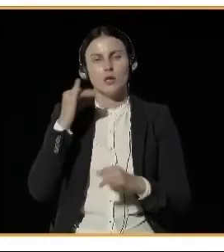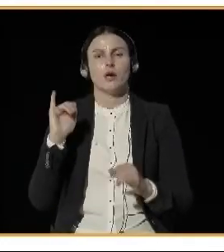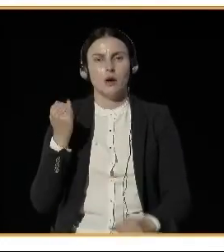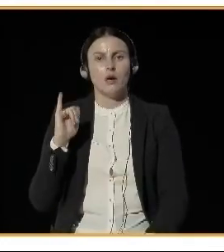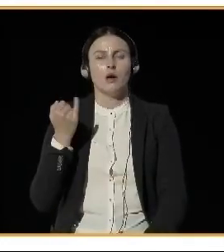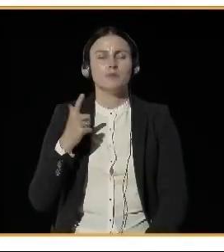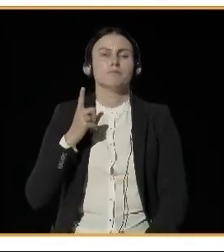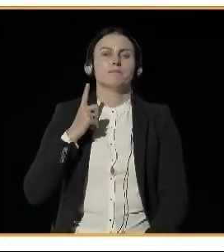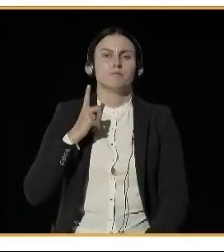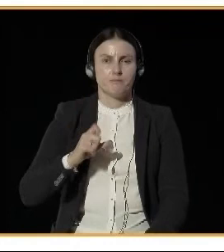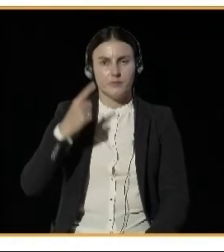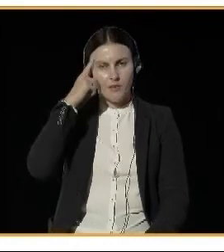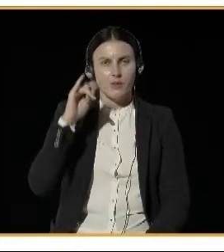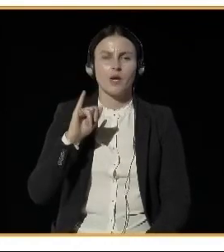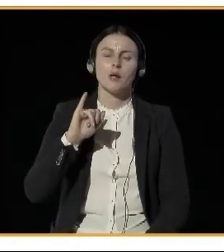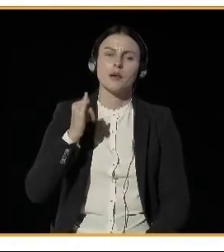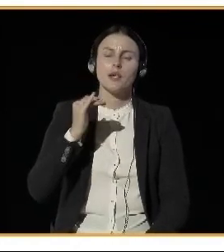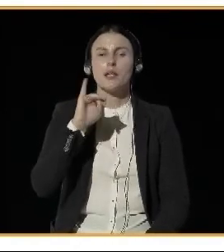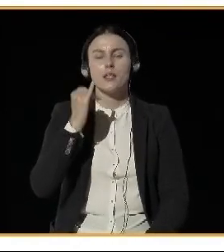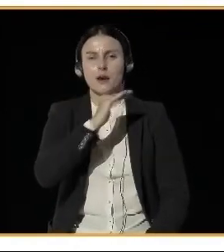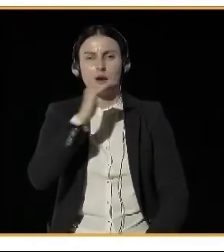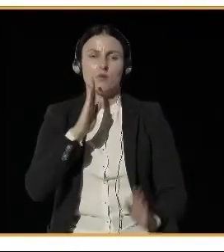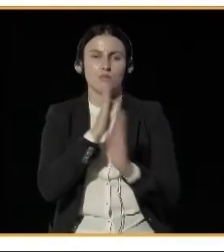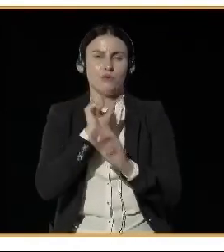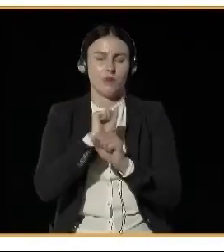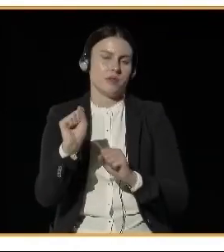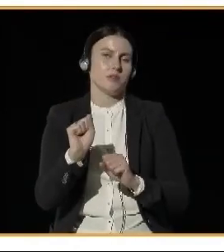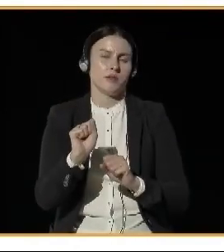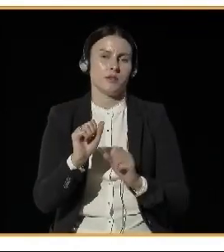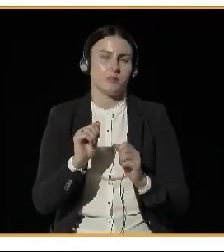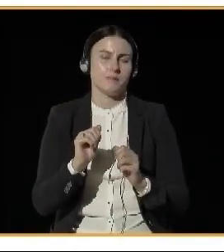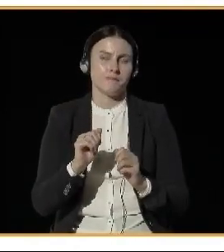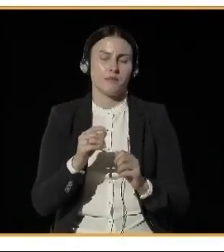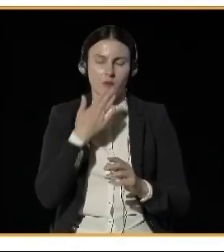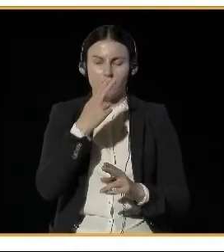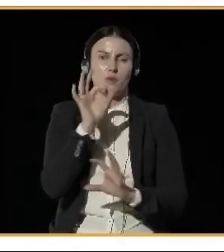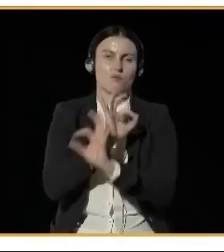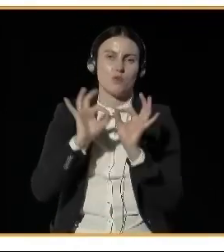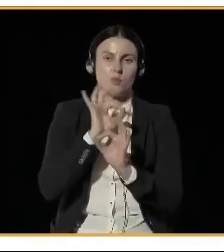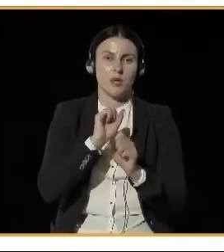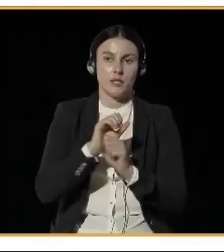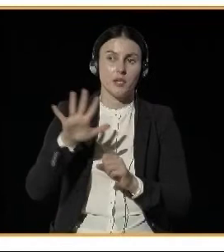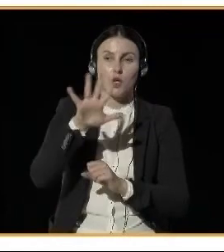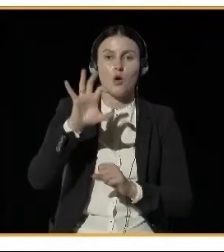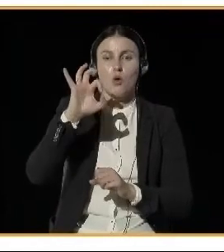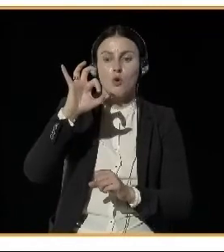that, you know, there are parts of Oslo that has now been, where cars are forbidden,